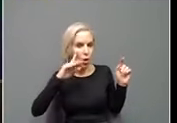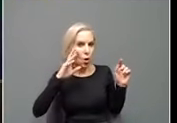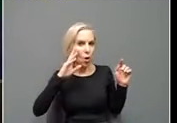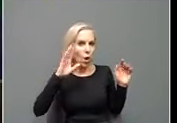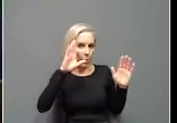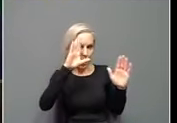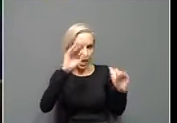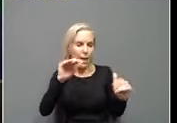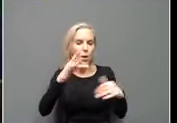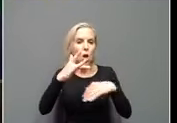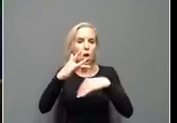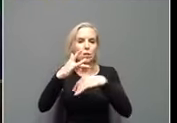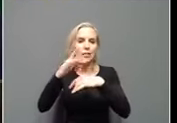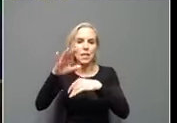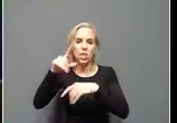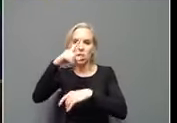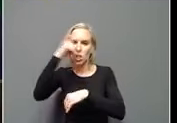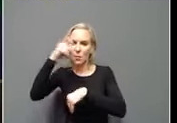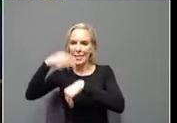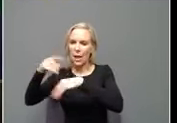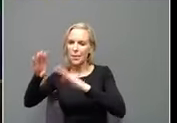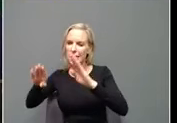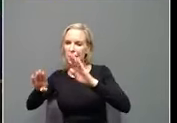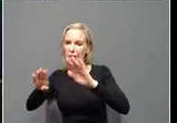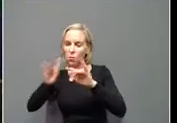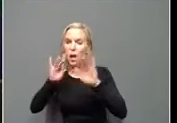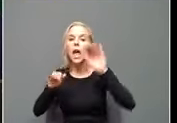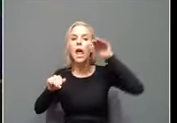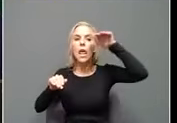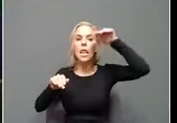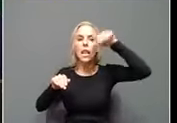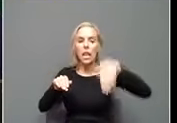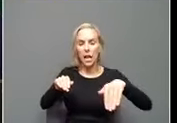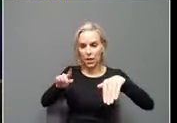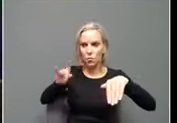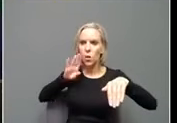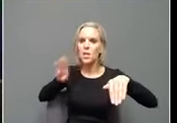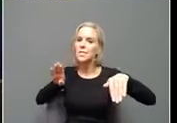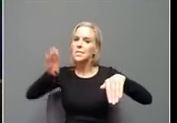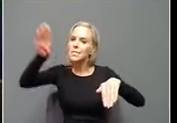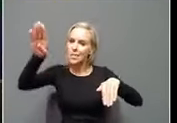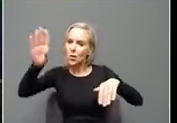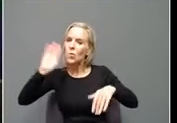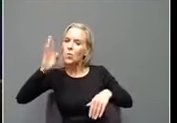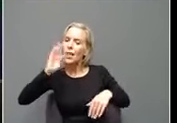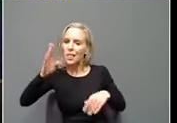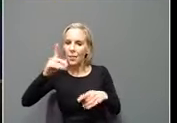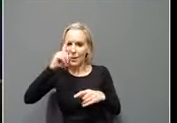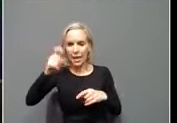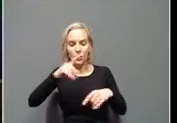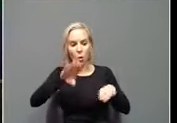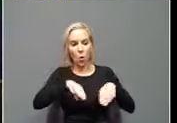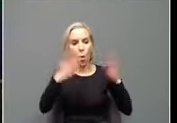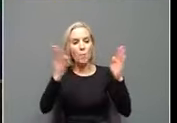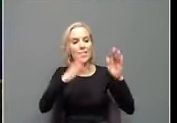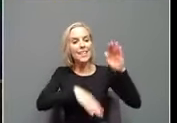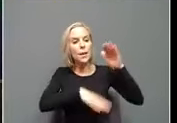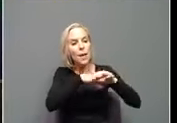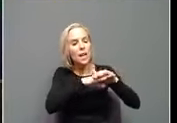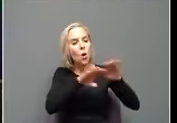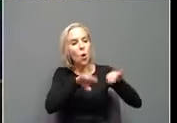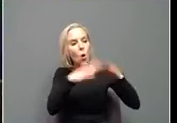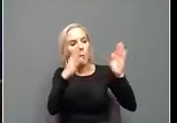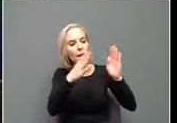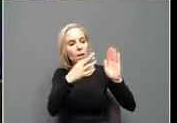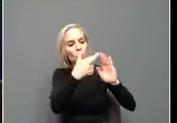summer surge right when you're, uh, lifting some capacities. Have you considered that? Are you worried about it? And then the